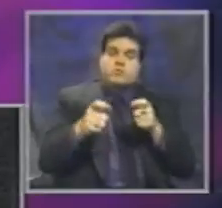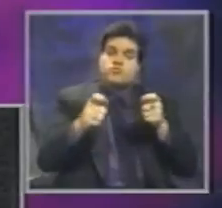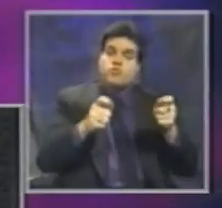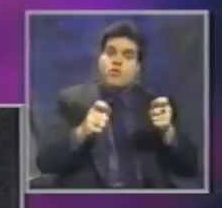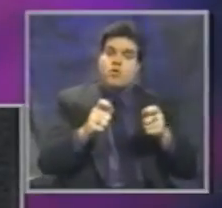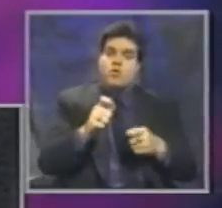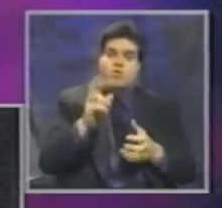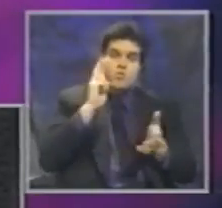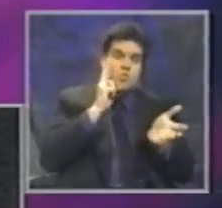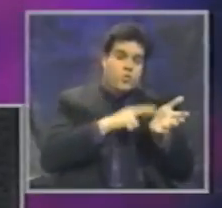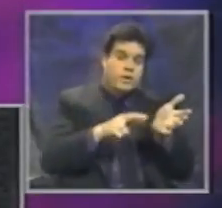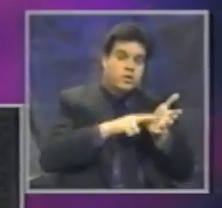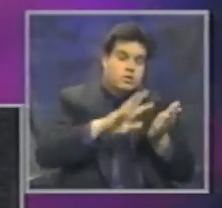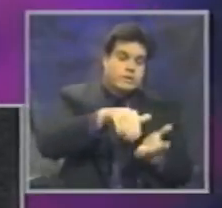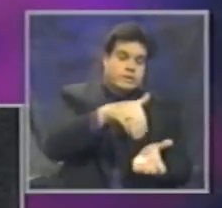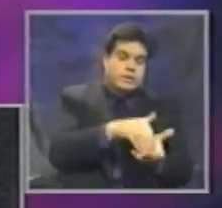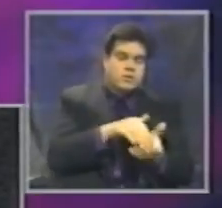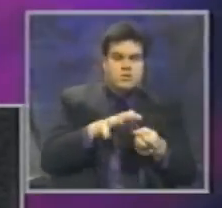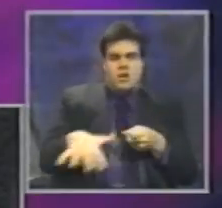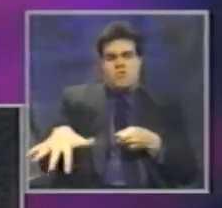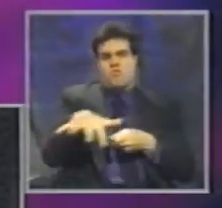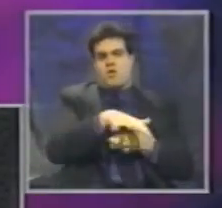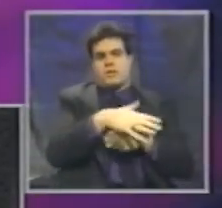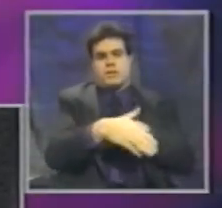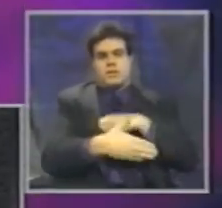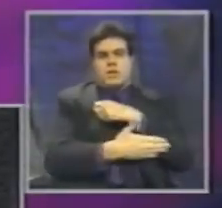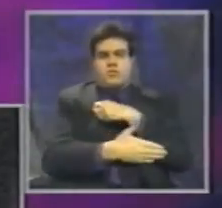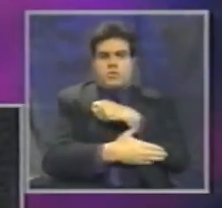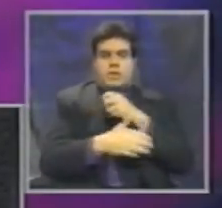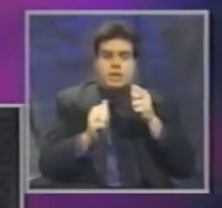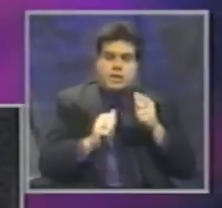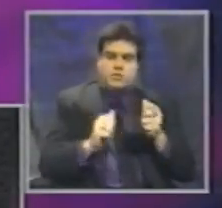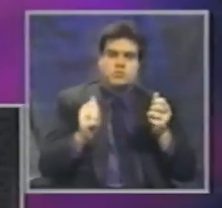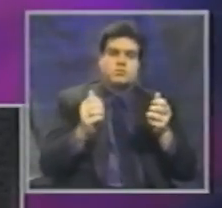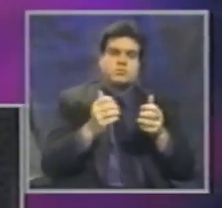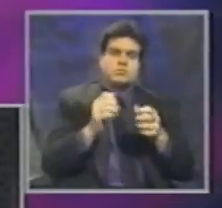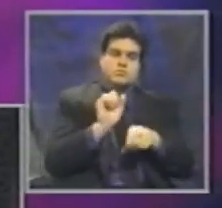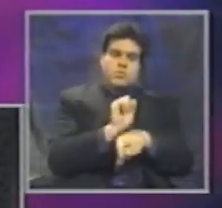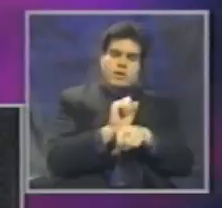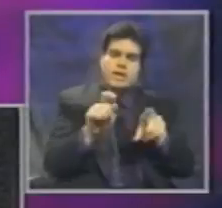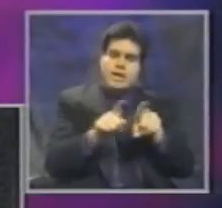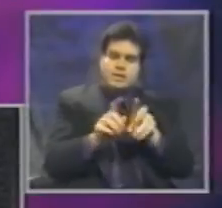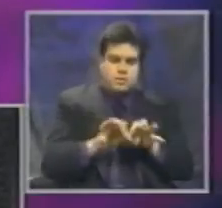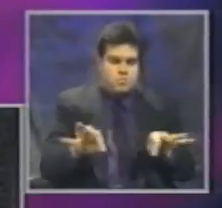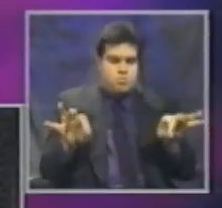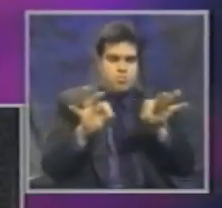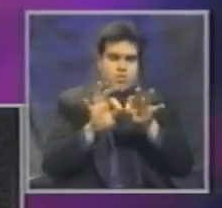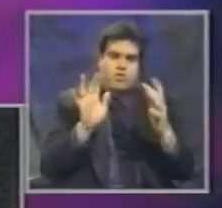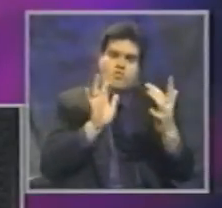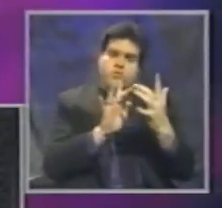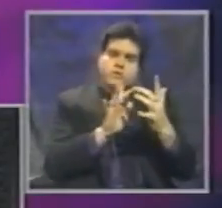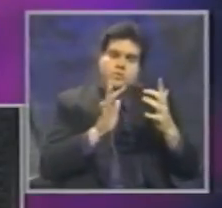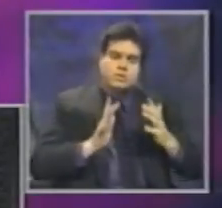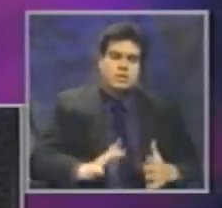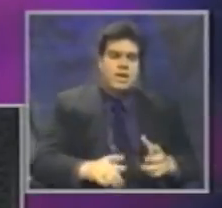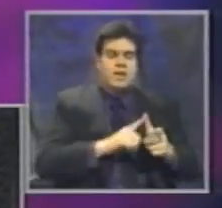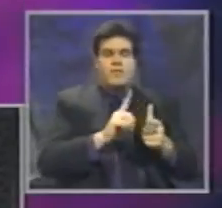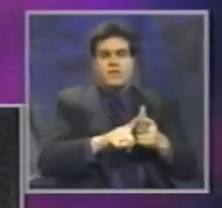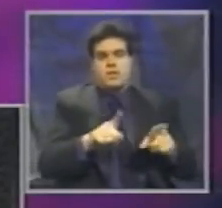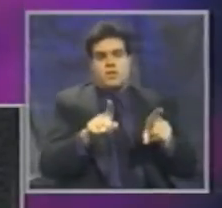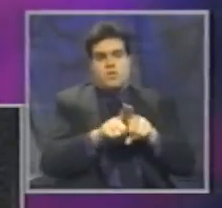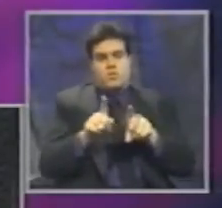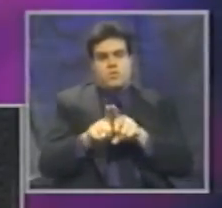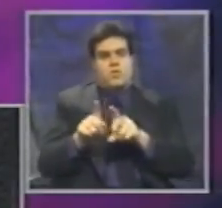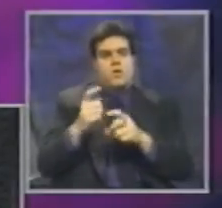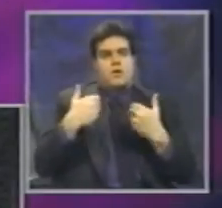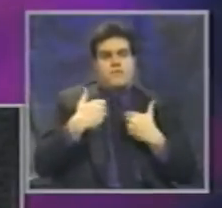research centers across the country that can serve as very important resources. And there are injury control programs now